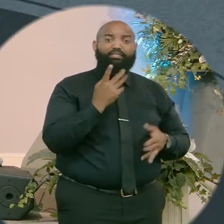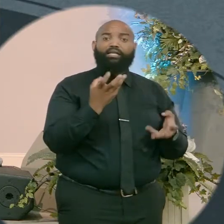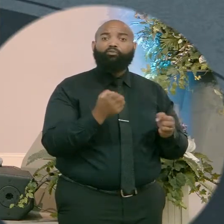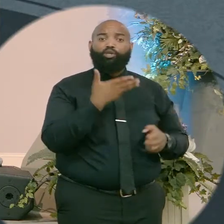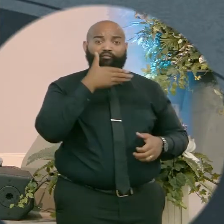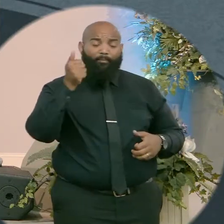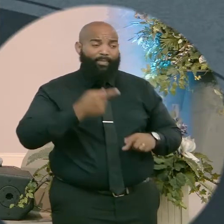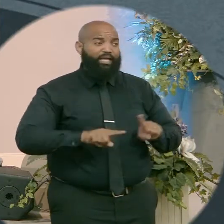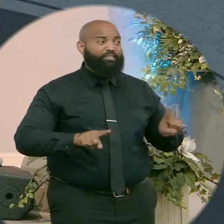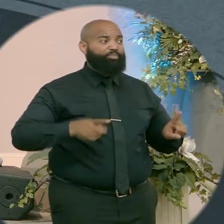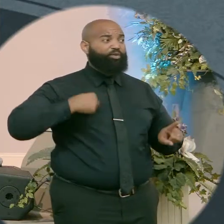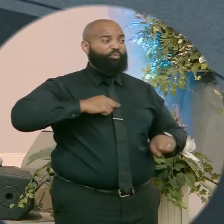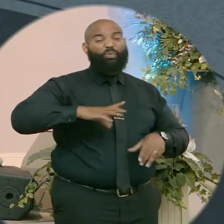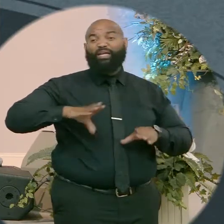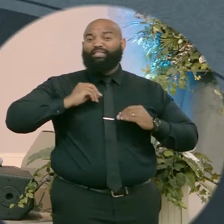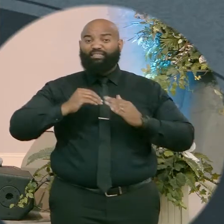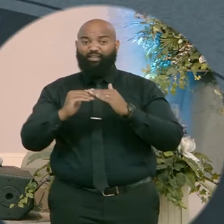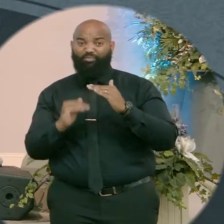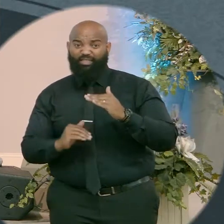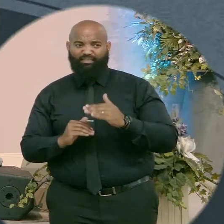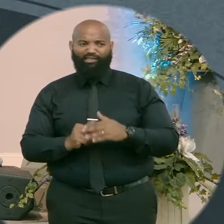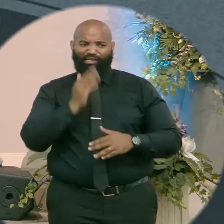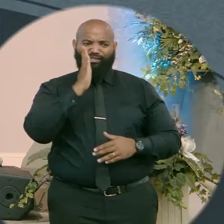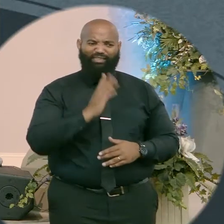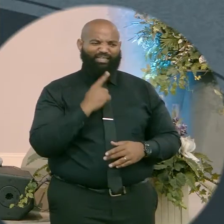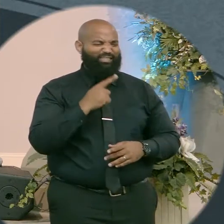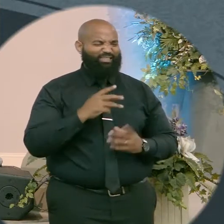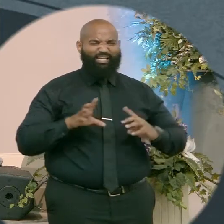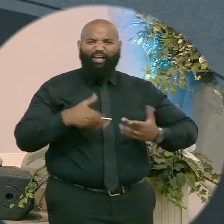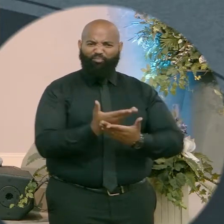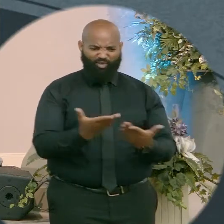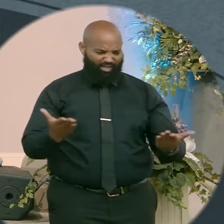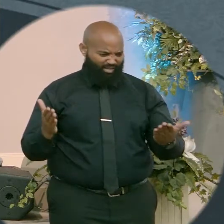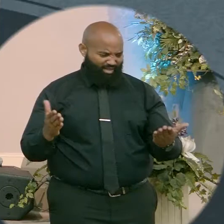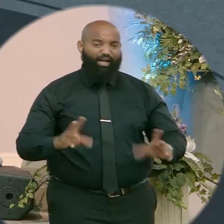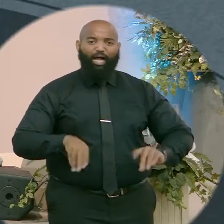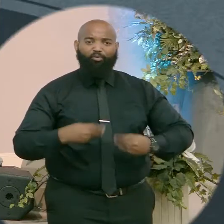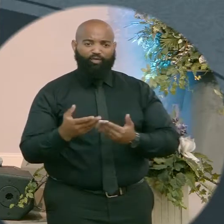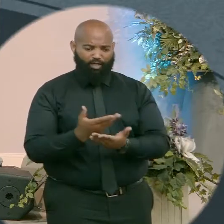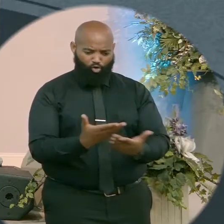gonna partake at a table at the feast that God has provided for you?